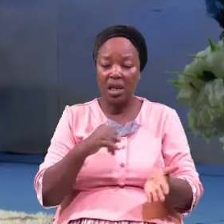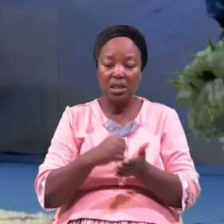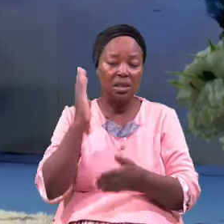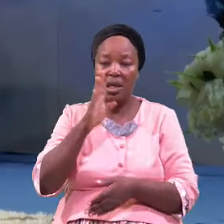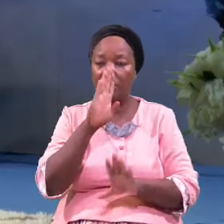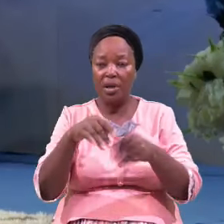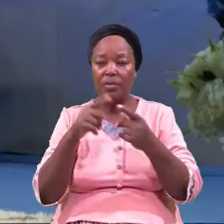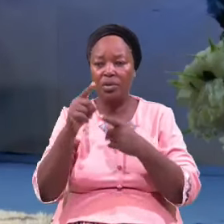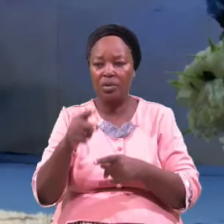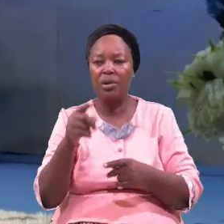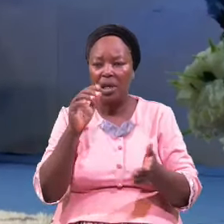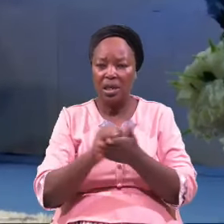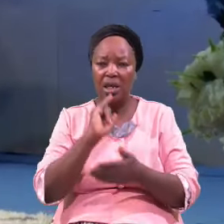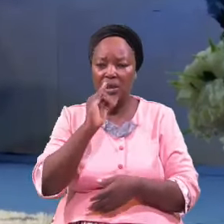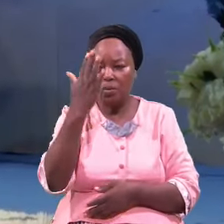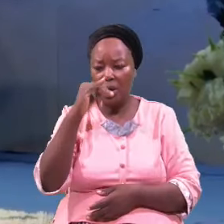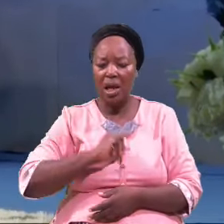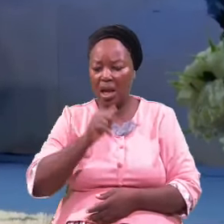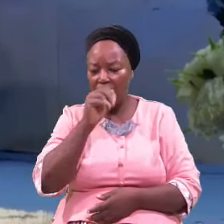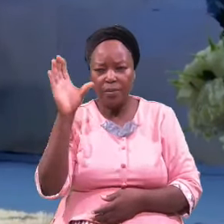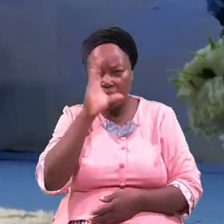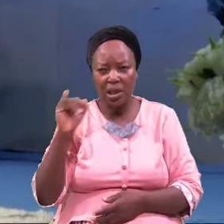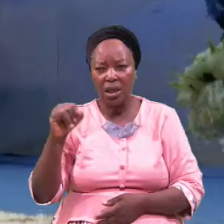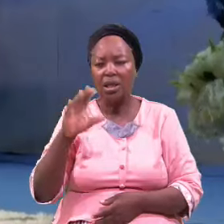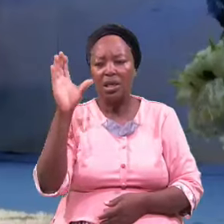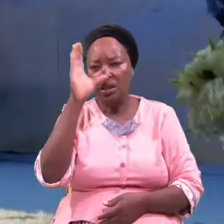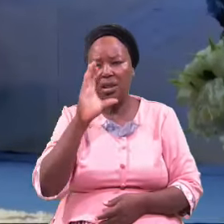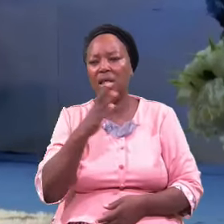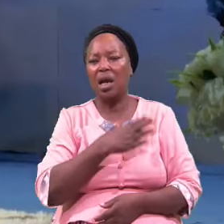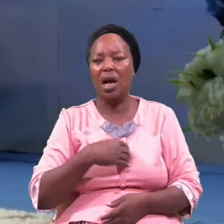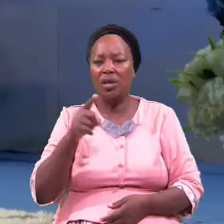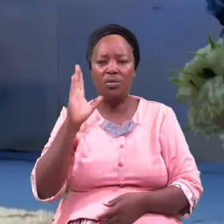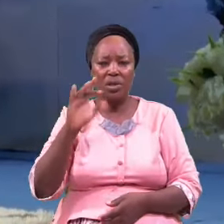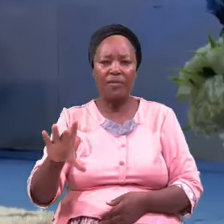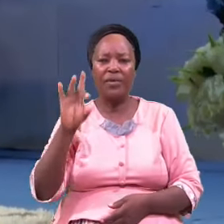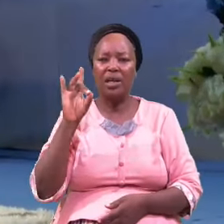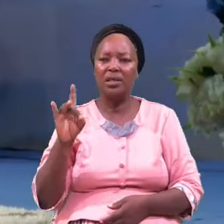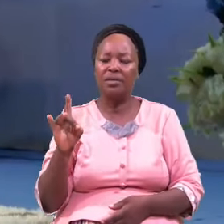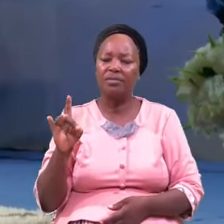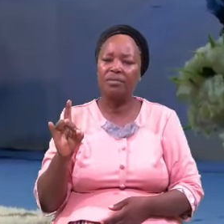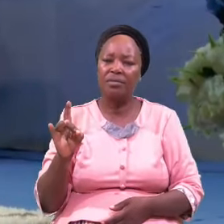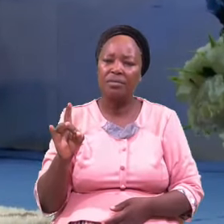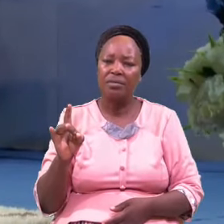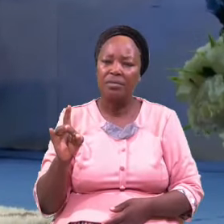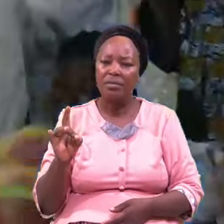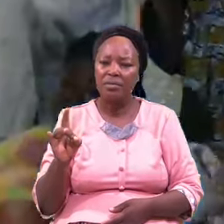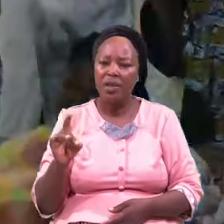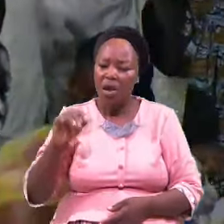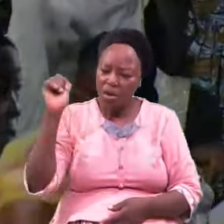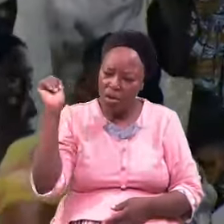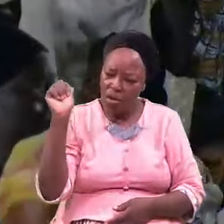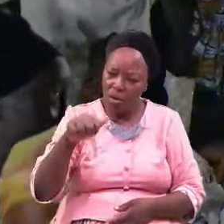That What I Am Seeking Seek And That Shall Find Knock